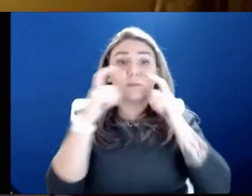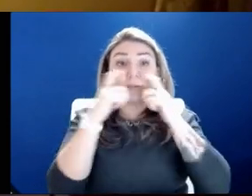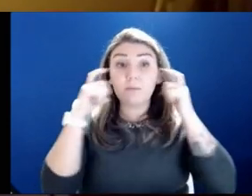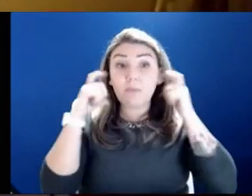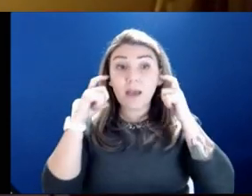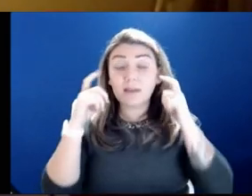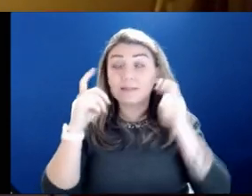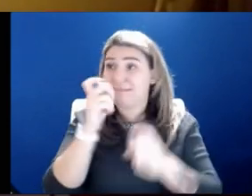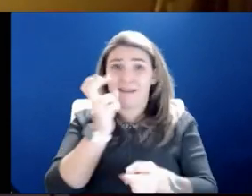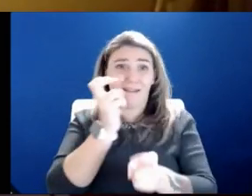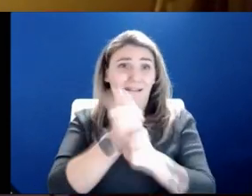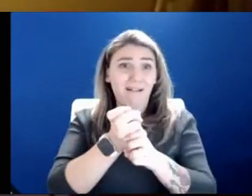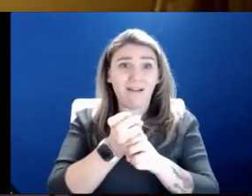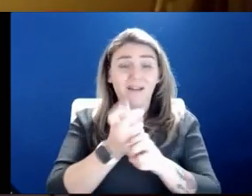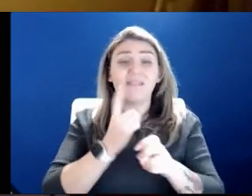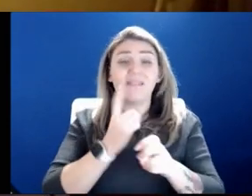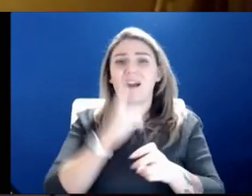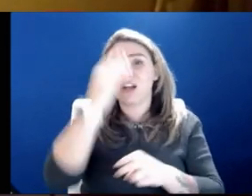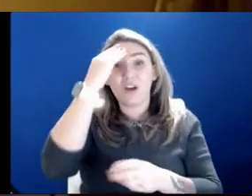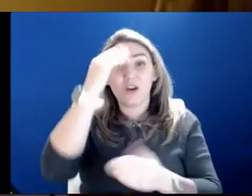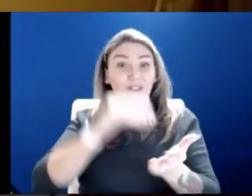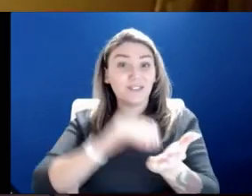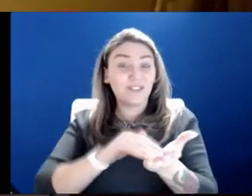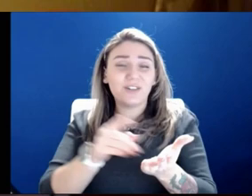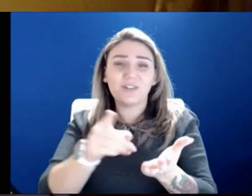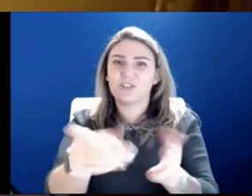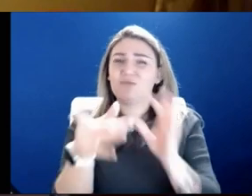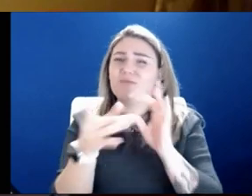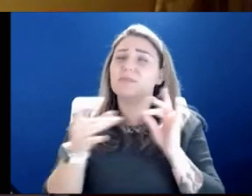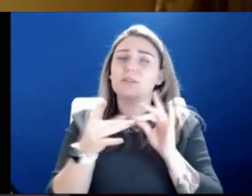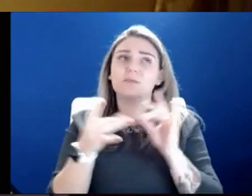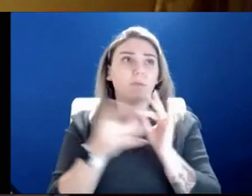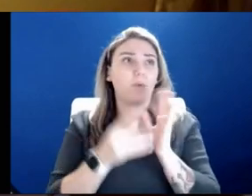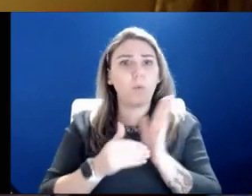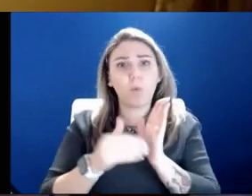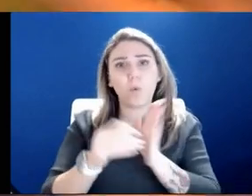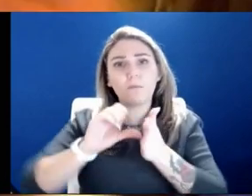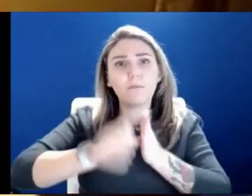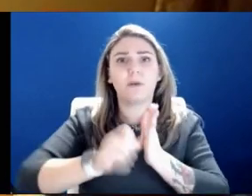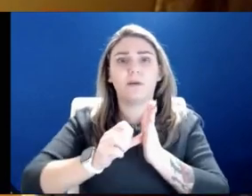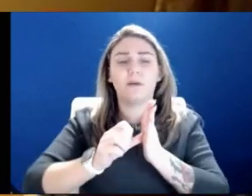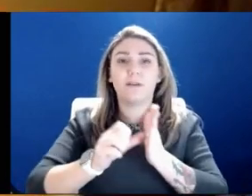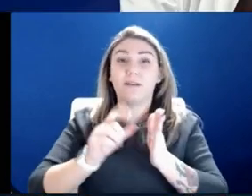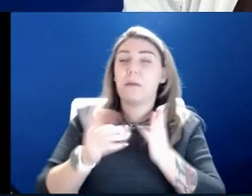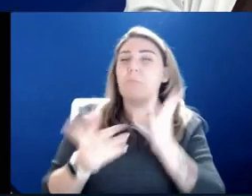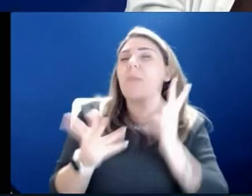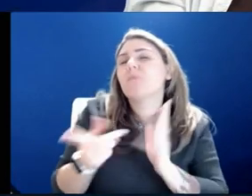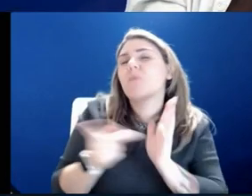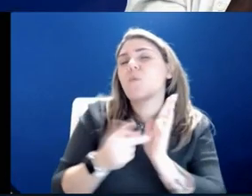hard to do. And I know, doctor, you have mentioned it a lot for folks. I maybe, maybe once or twice.